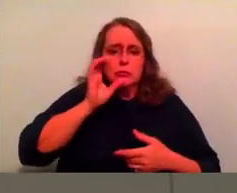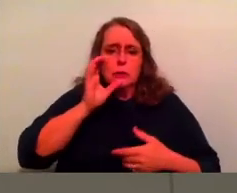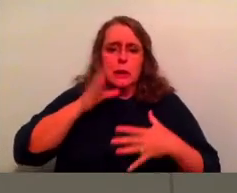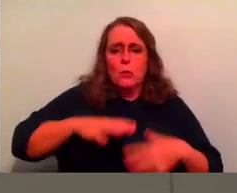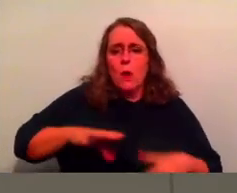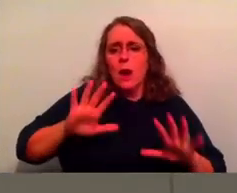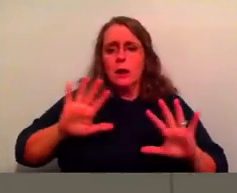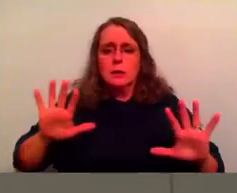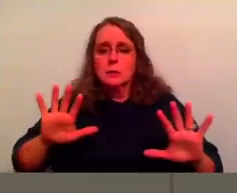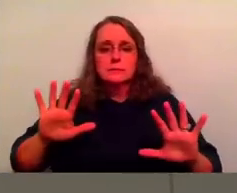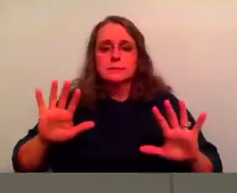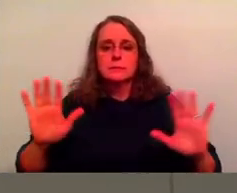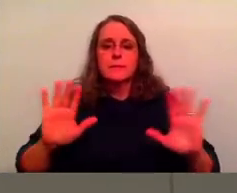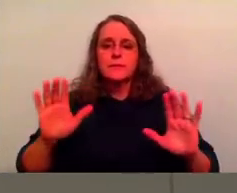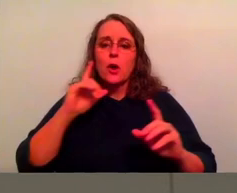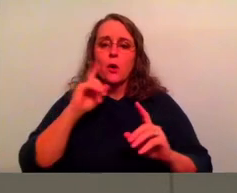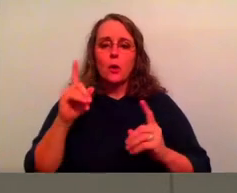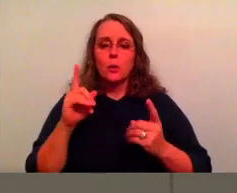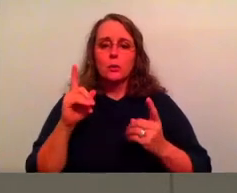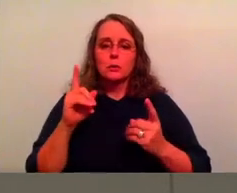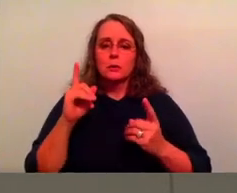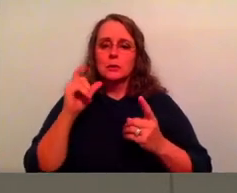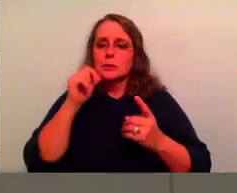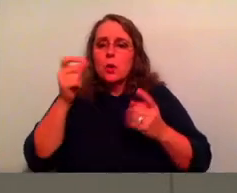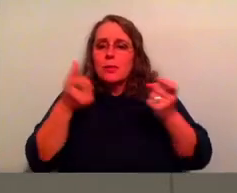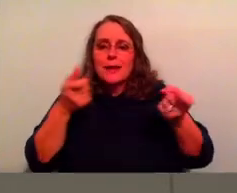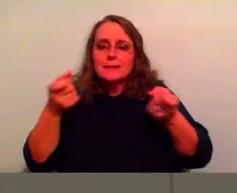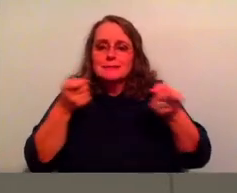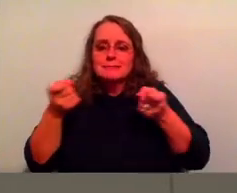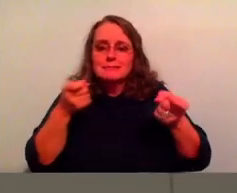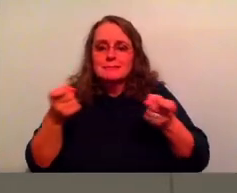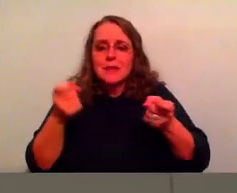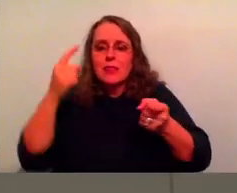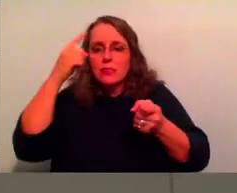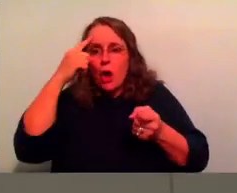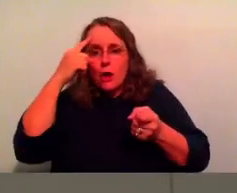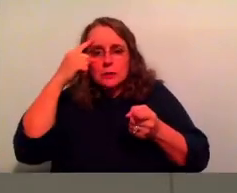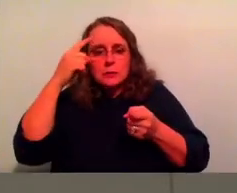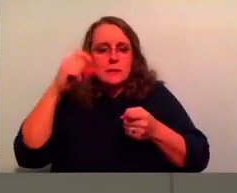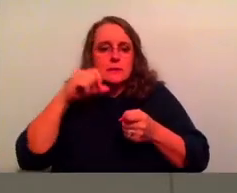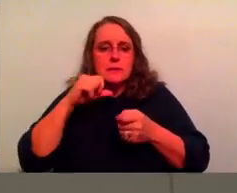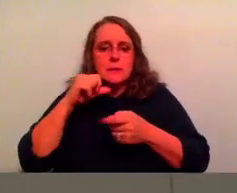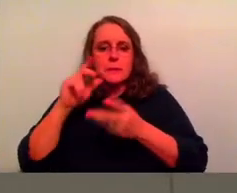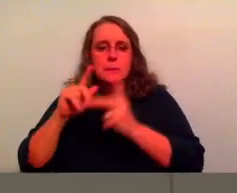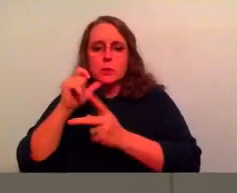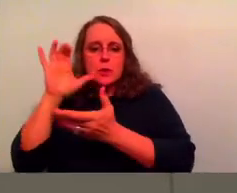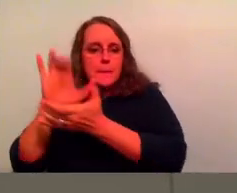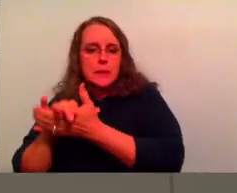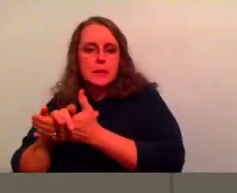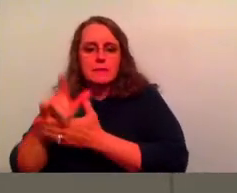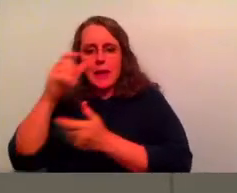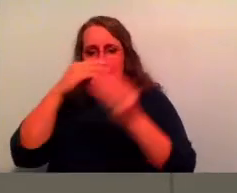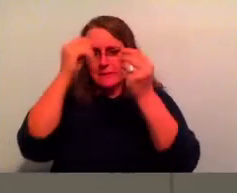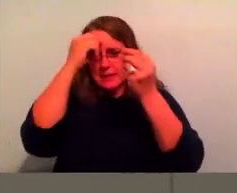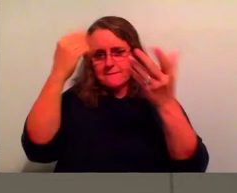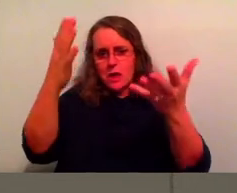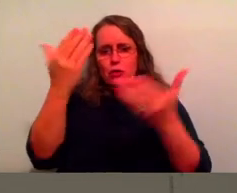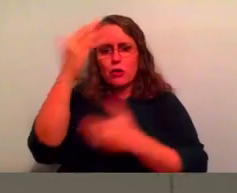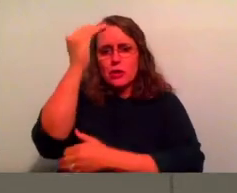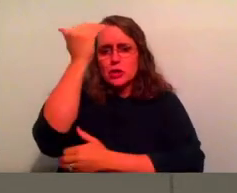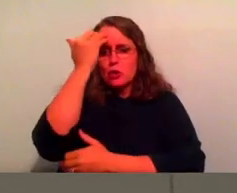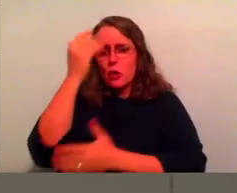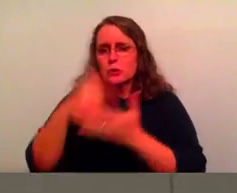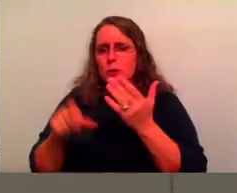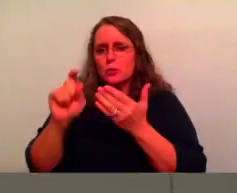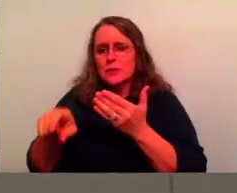wear this morning? It's okay. We'll get through it. Right. Um, but your heavenly father already knows all your needs. Seek the kingdom of God above all else and live